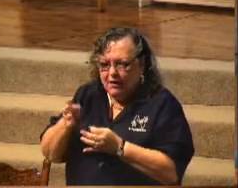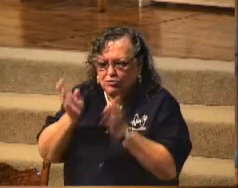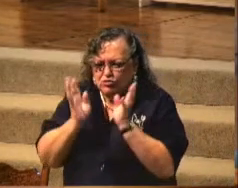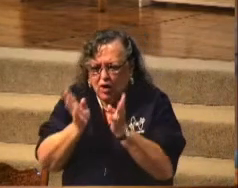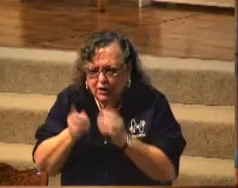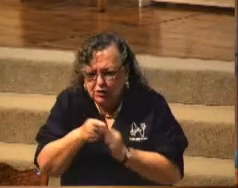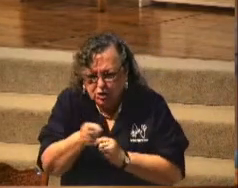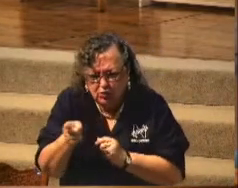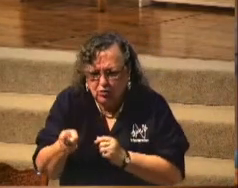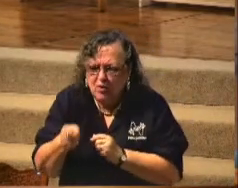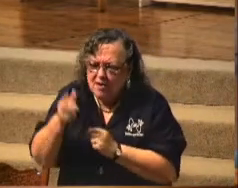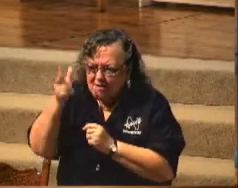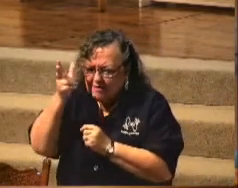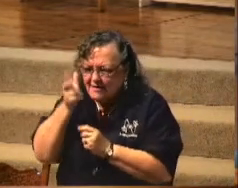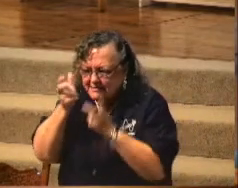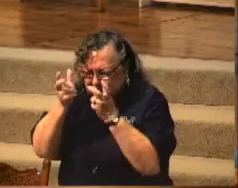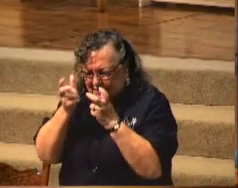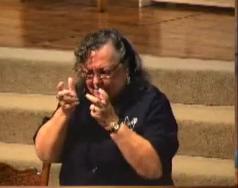Listen for Him.